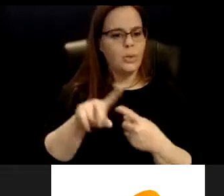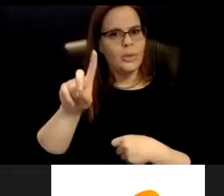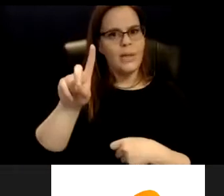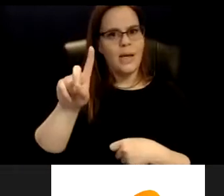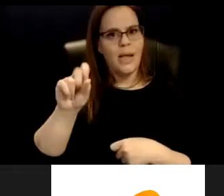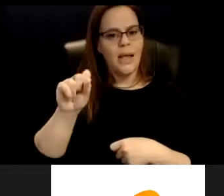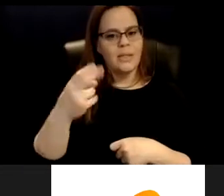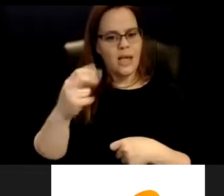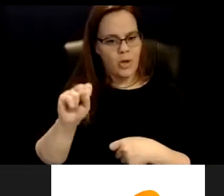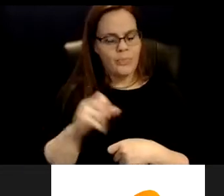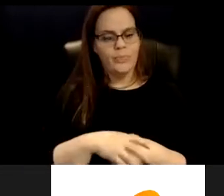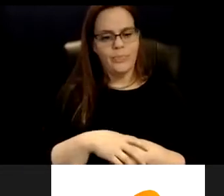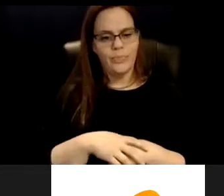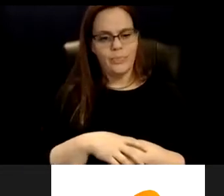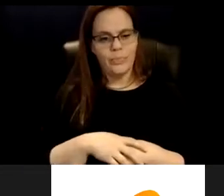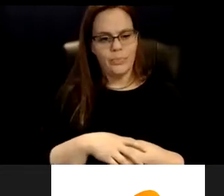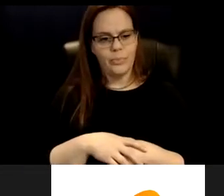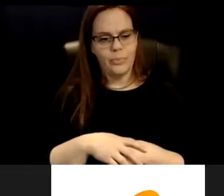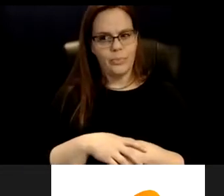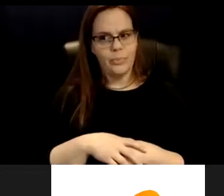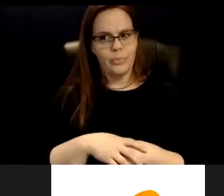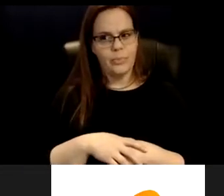at it from a space of like, how sick are you?